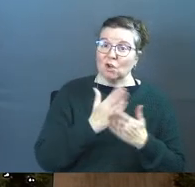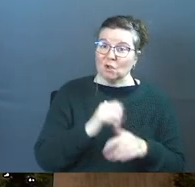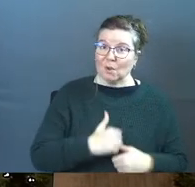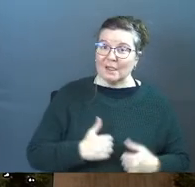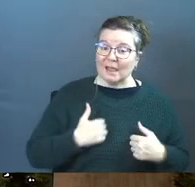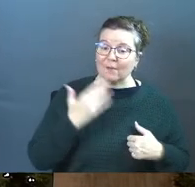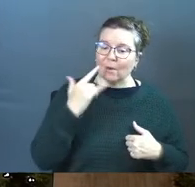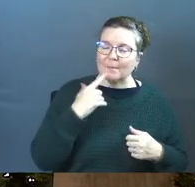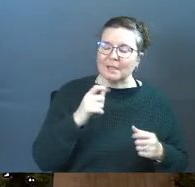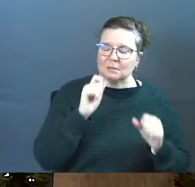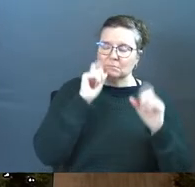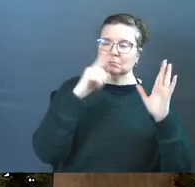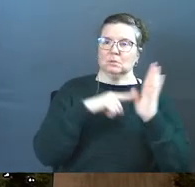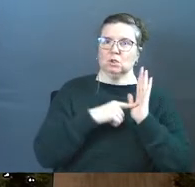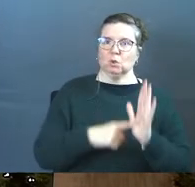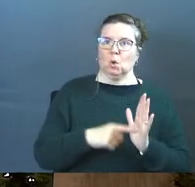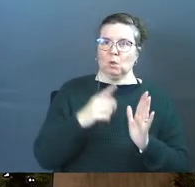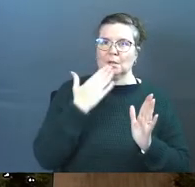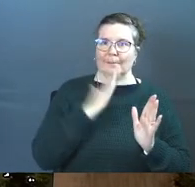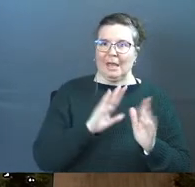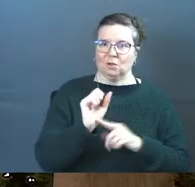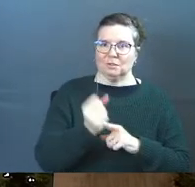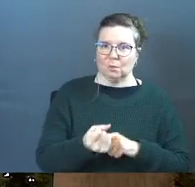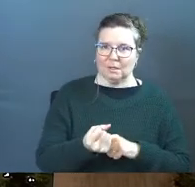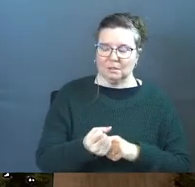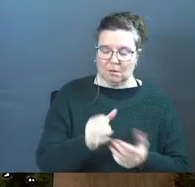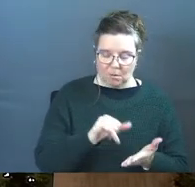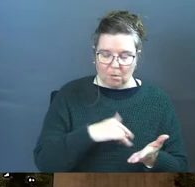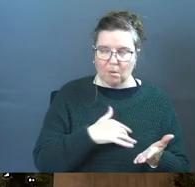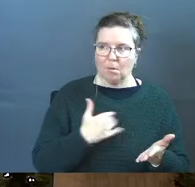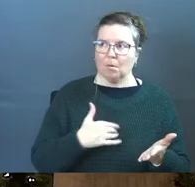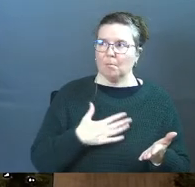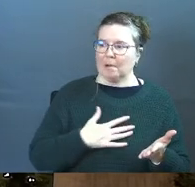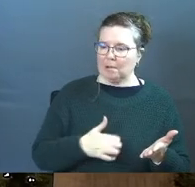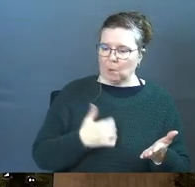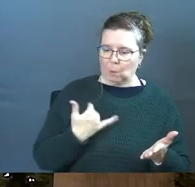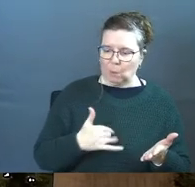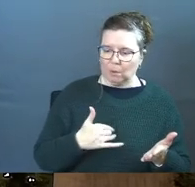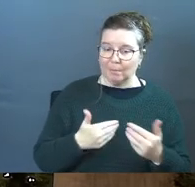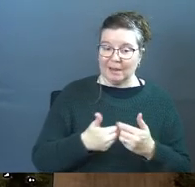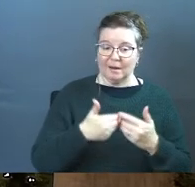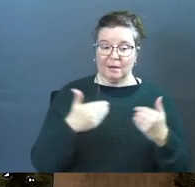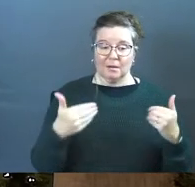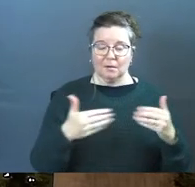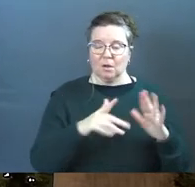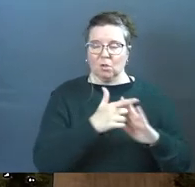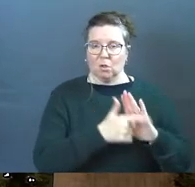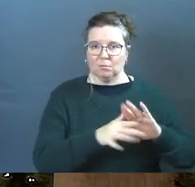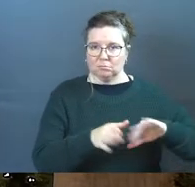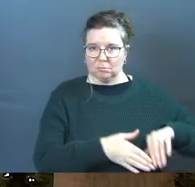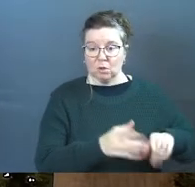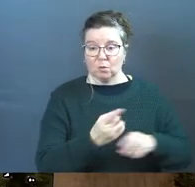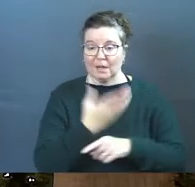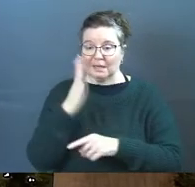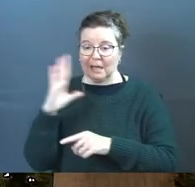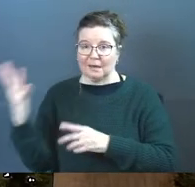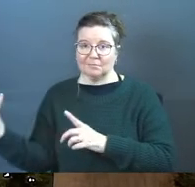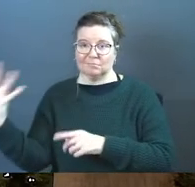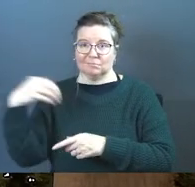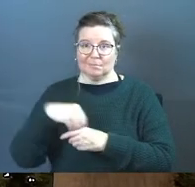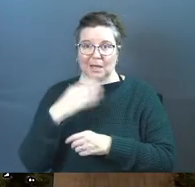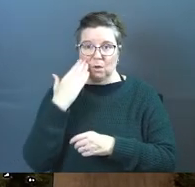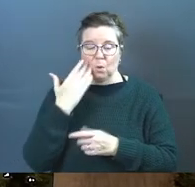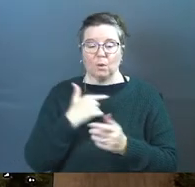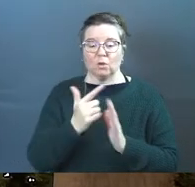in your life because it woke you up to how bad your situation was but now apart from the law of the righteousness of God has been made